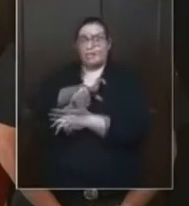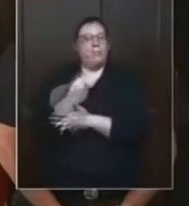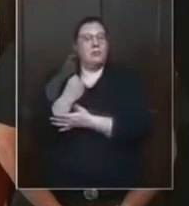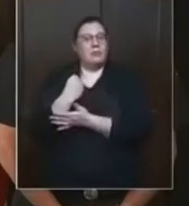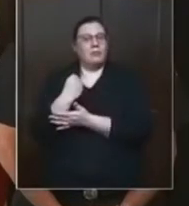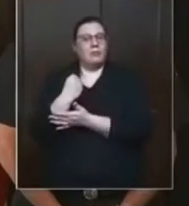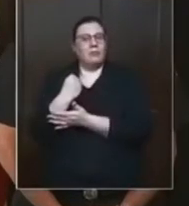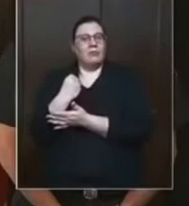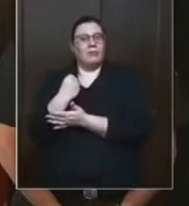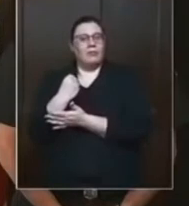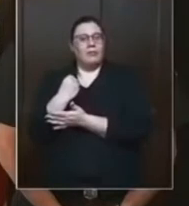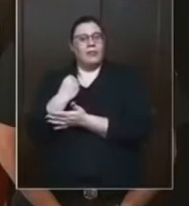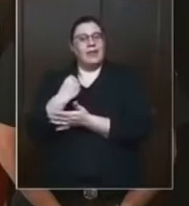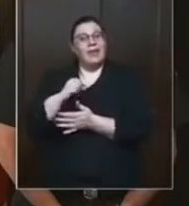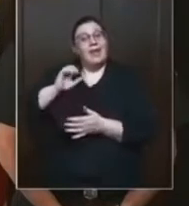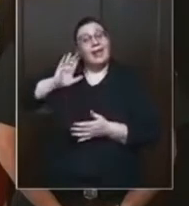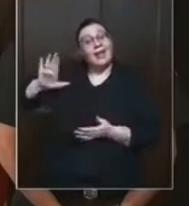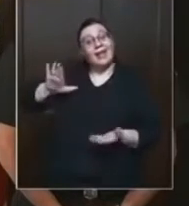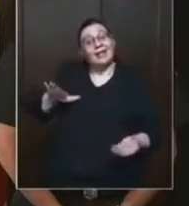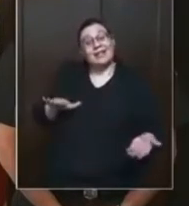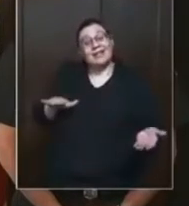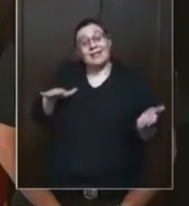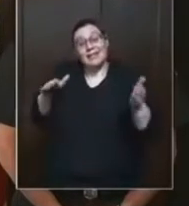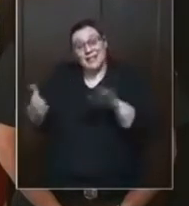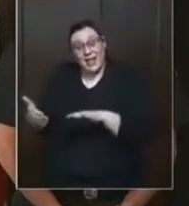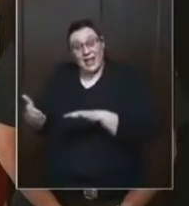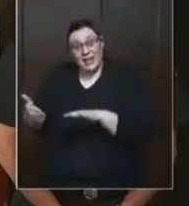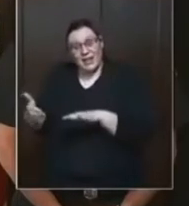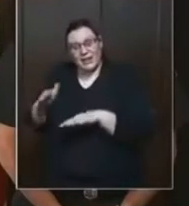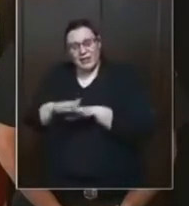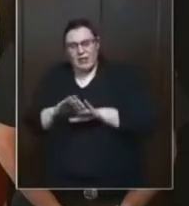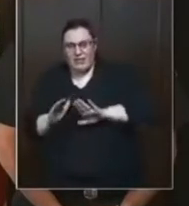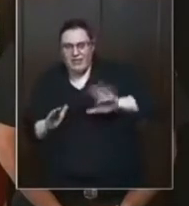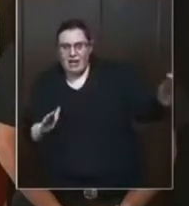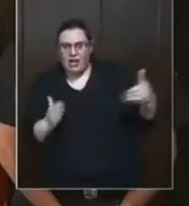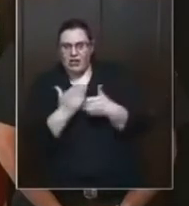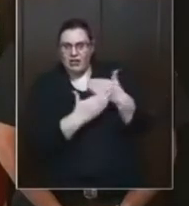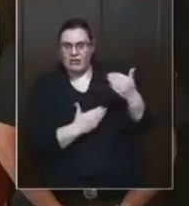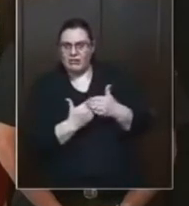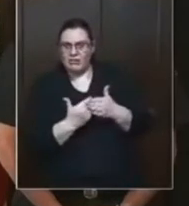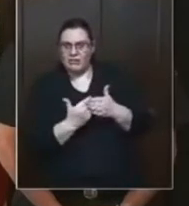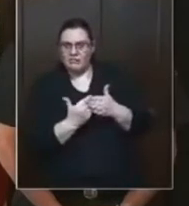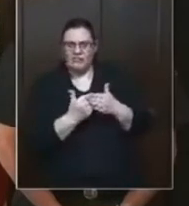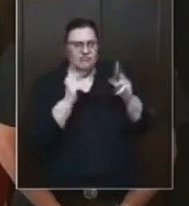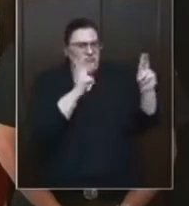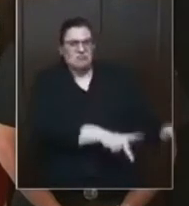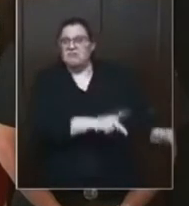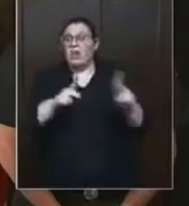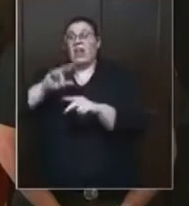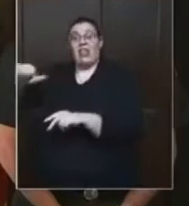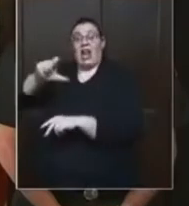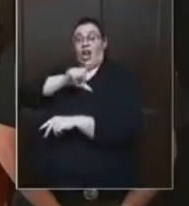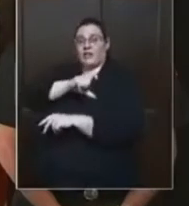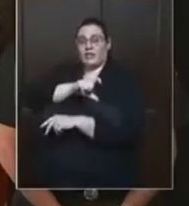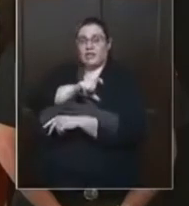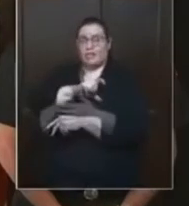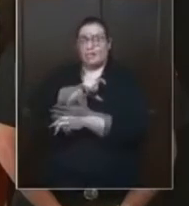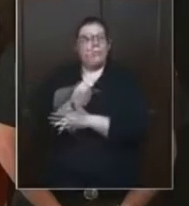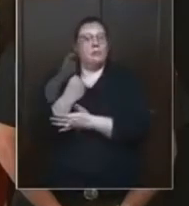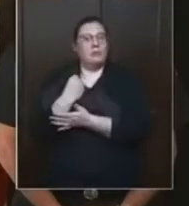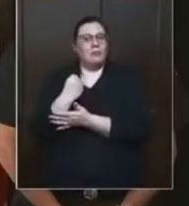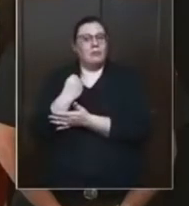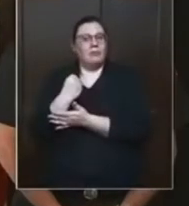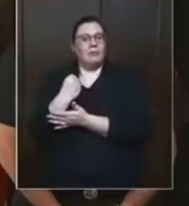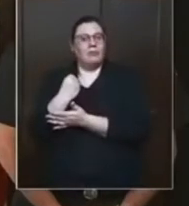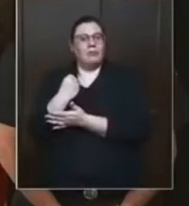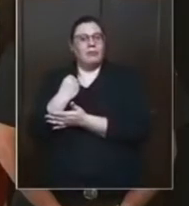that you're doing wrong that's against the Bible, that are against the so-called Negroes, Latinos, and Native Americans, who are the real Jews and Israelites of the Bible.